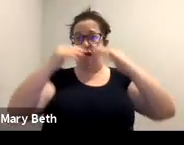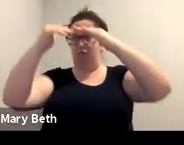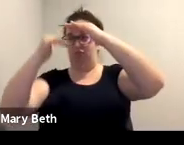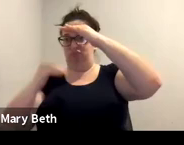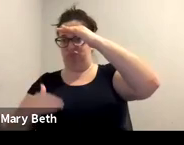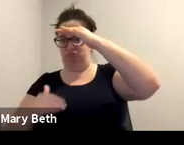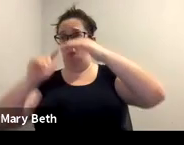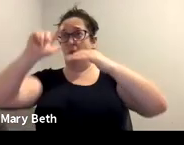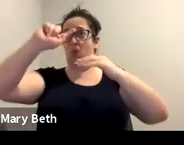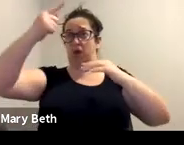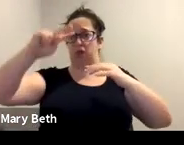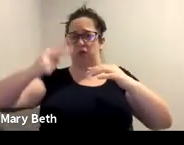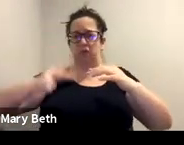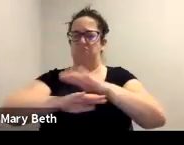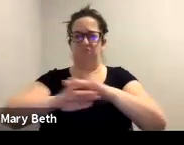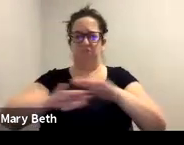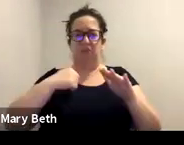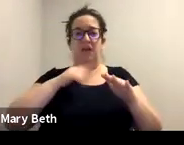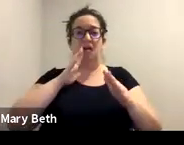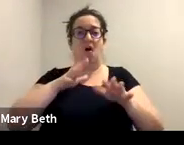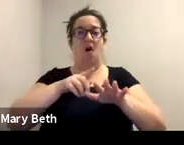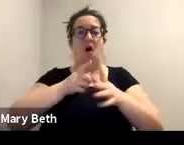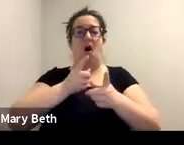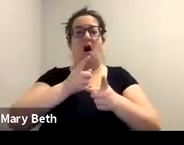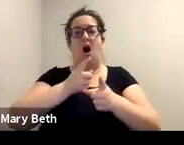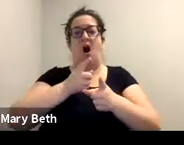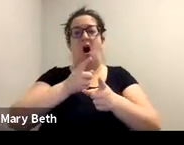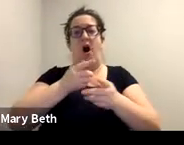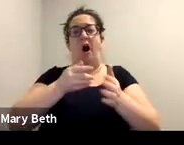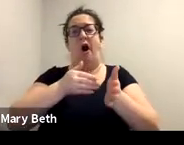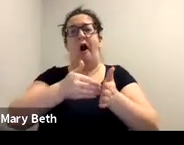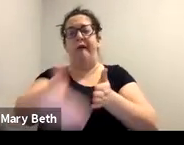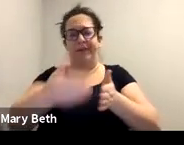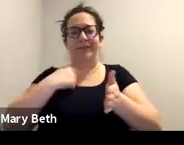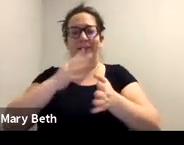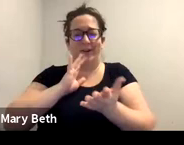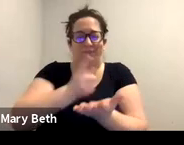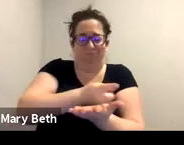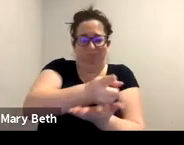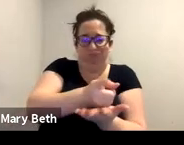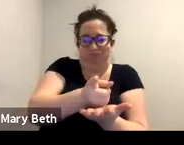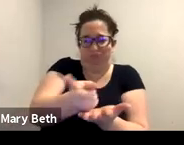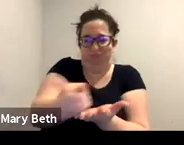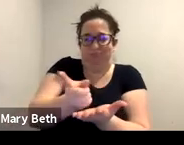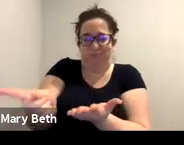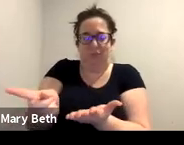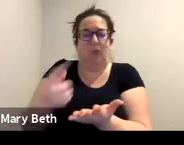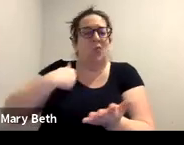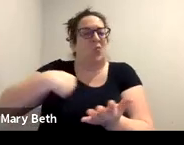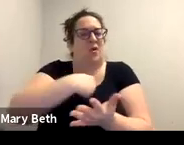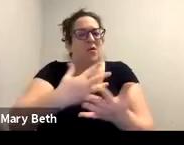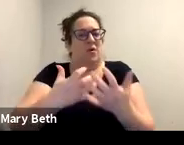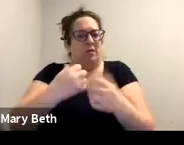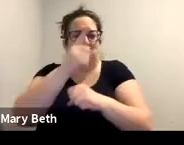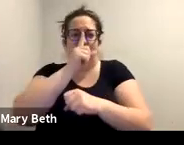to support them and ensure their path to recovery and stability, our belief is